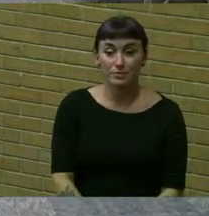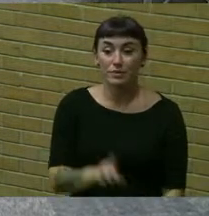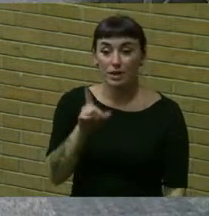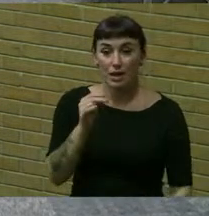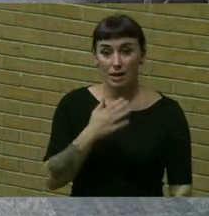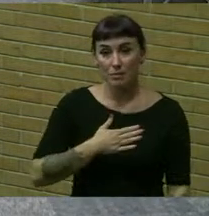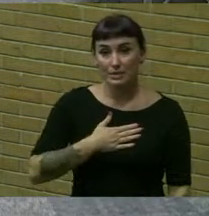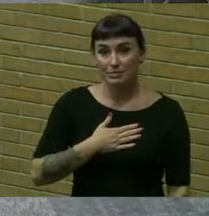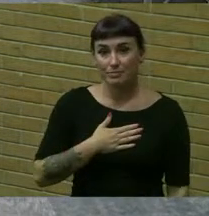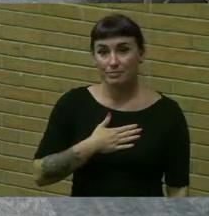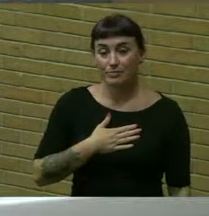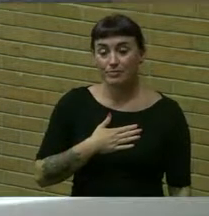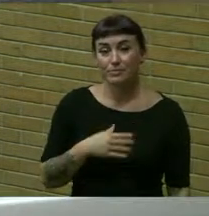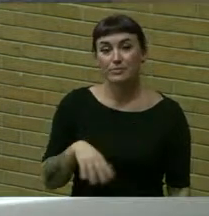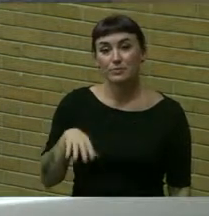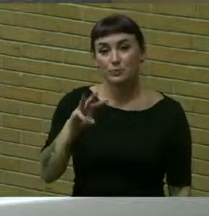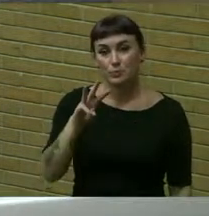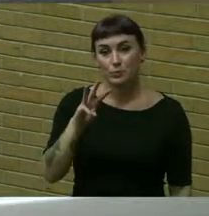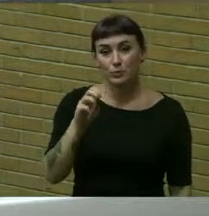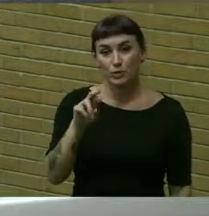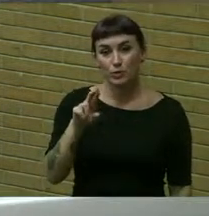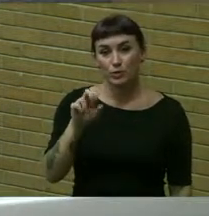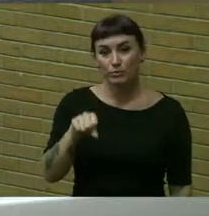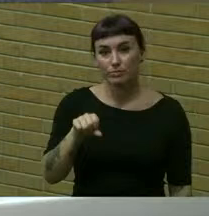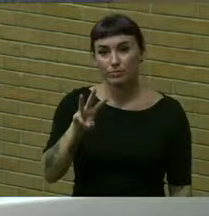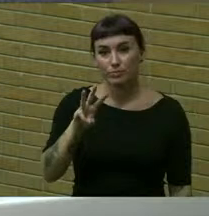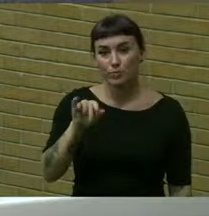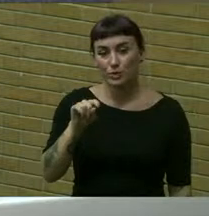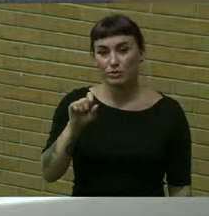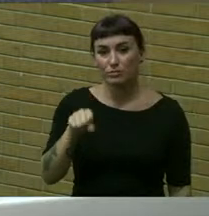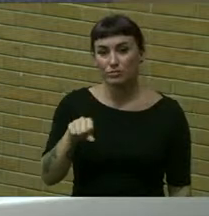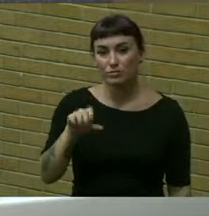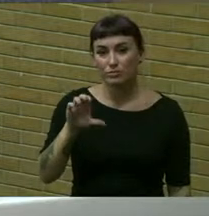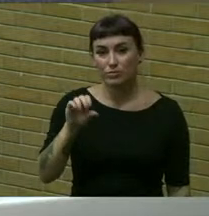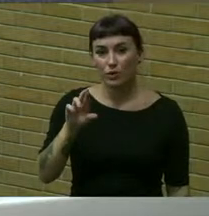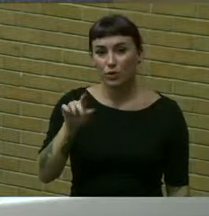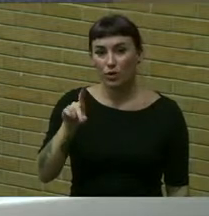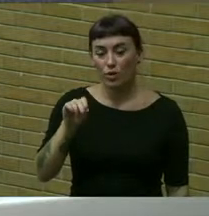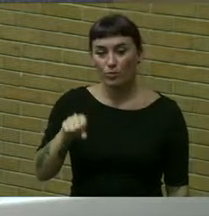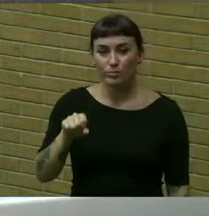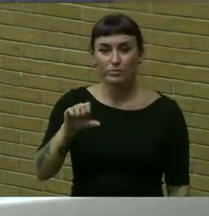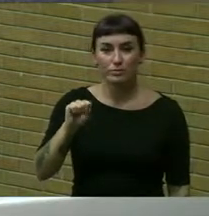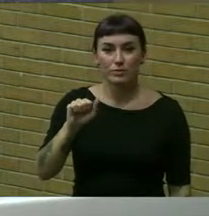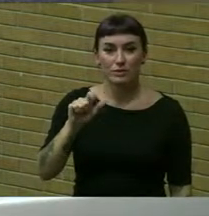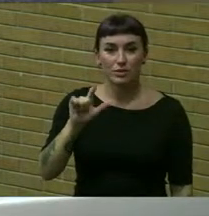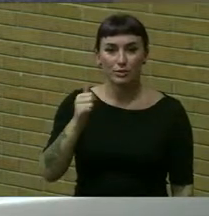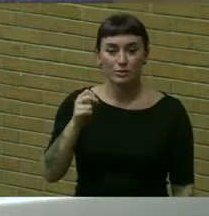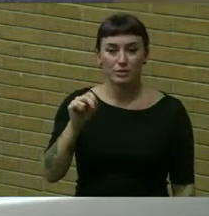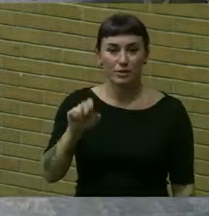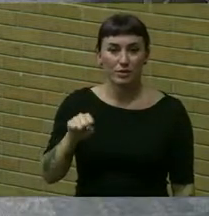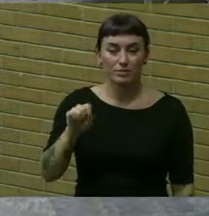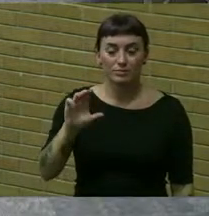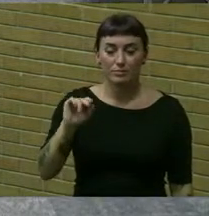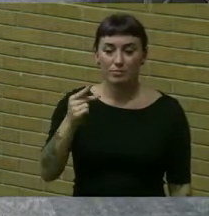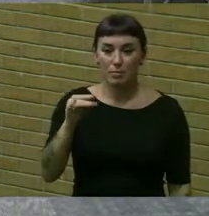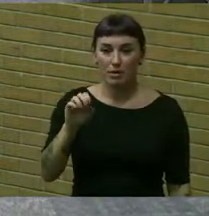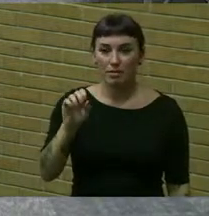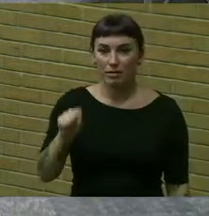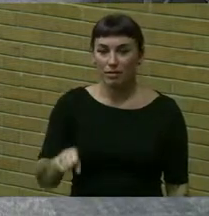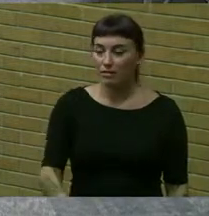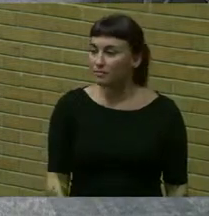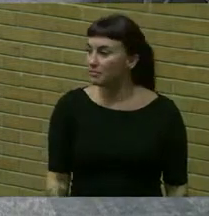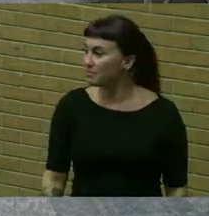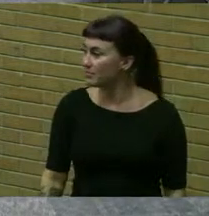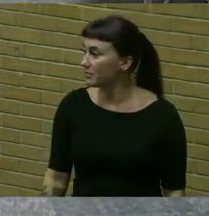none dan please call the roll council member warner aye council member wilk aye council member carrado aye council member salzman aye supervisor